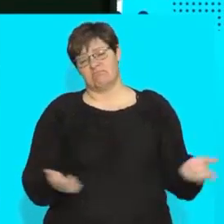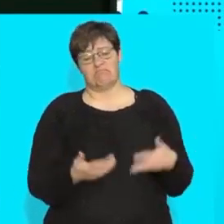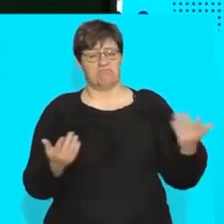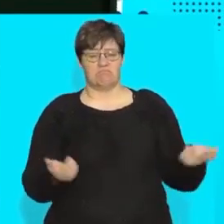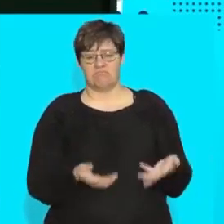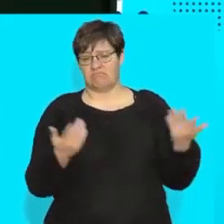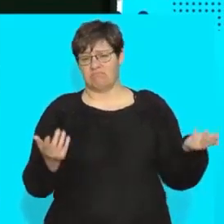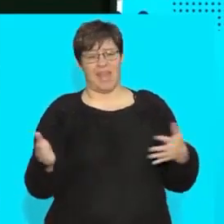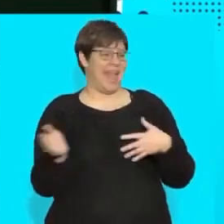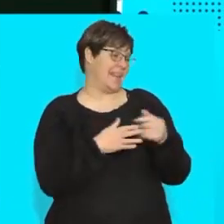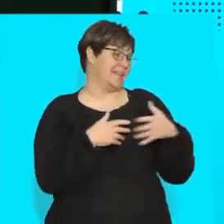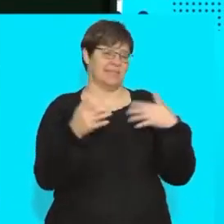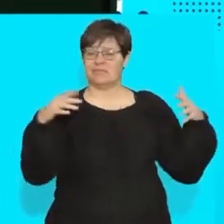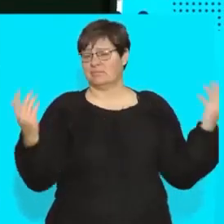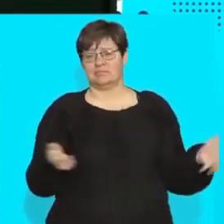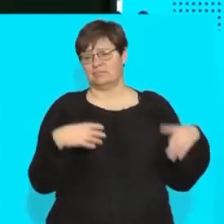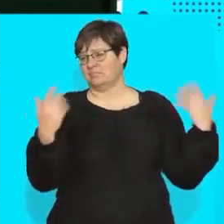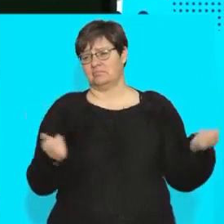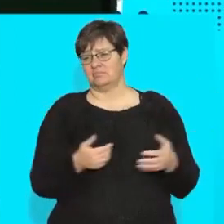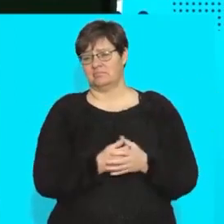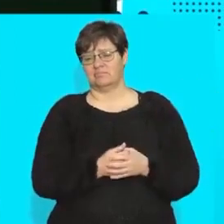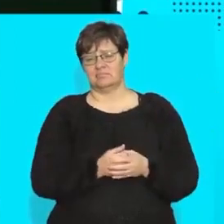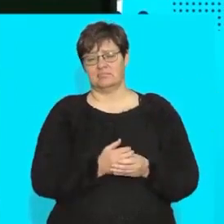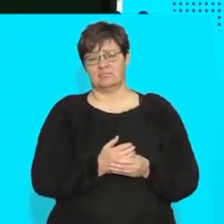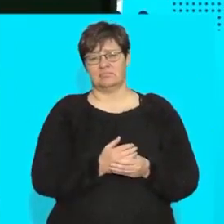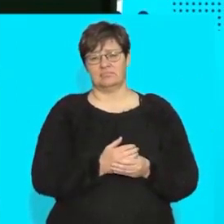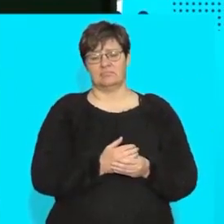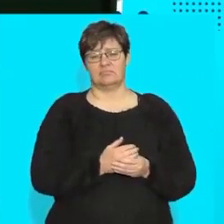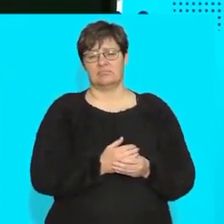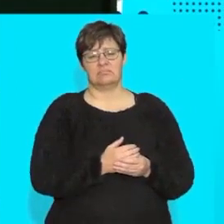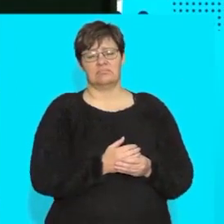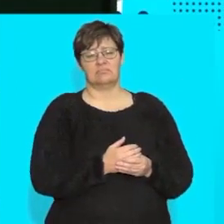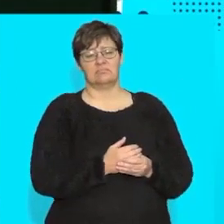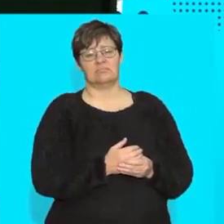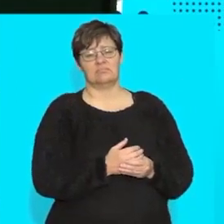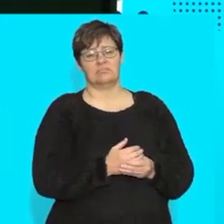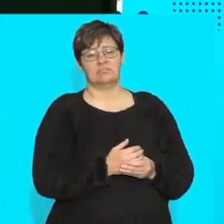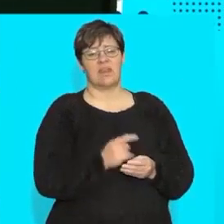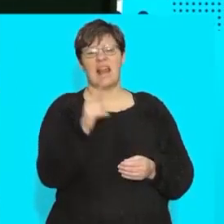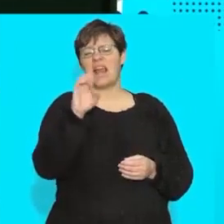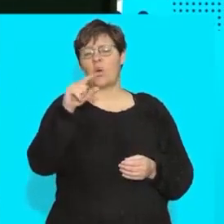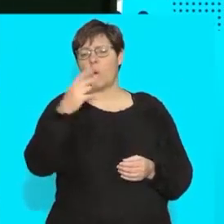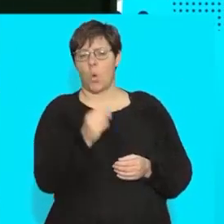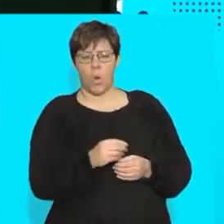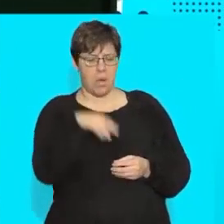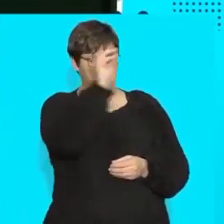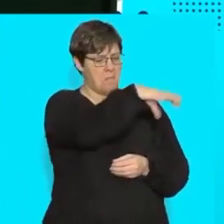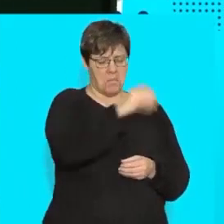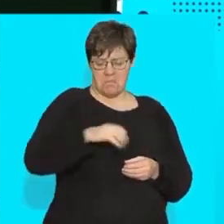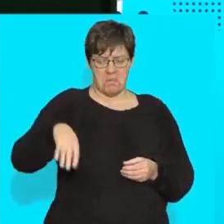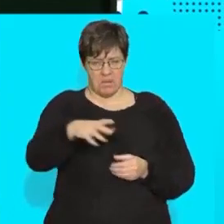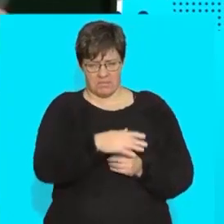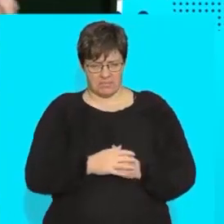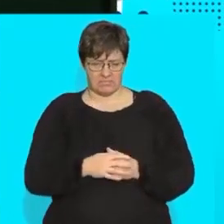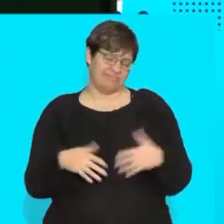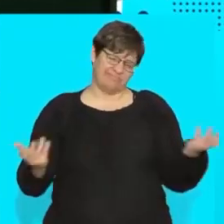i don't know let's take what would you have lying around your house if you do have lego you're just going to pop it in if you